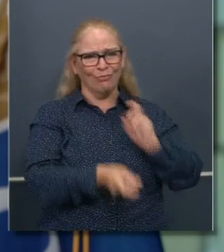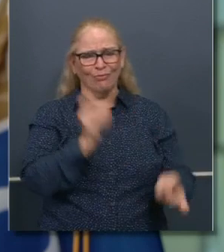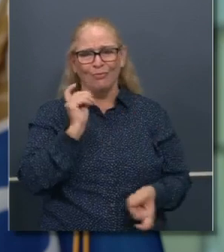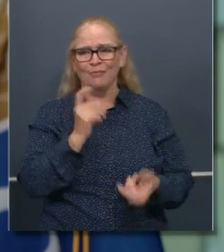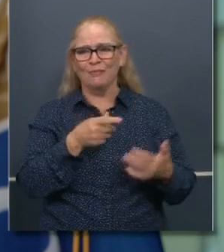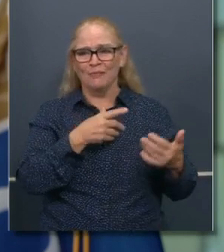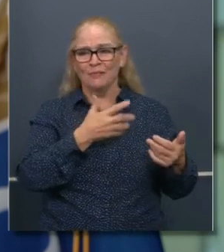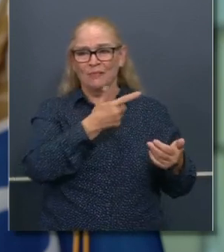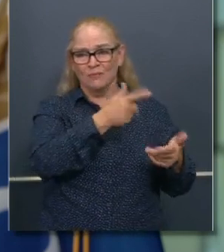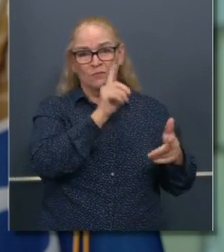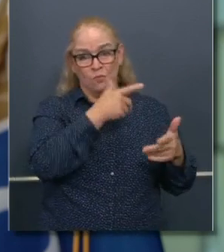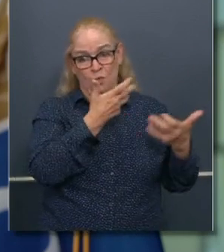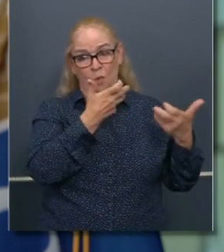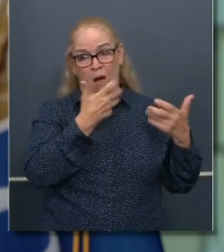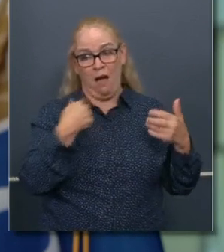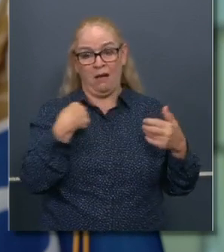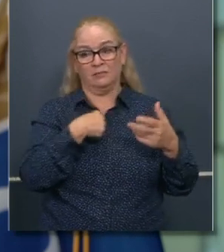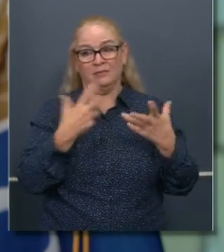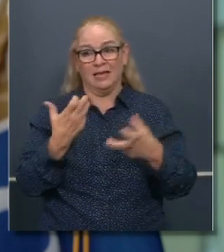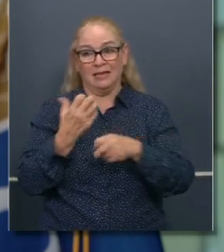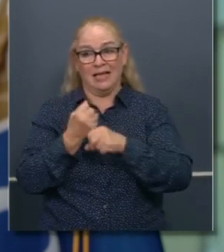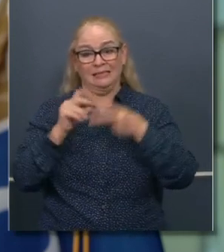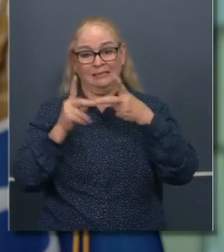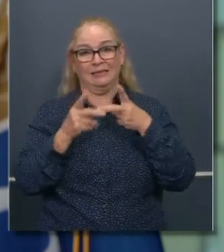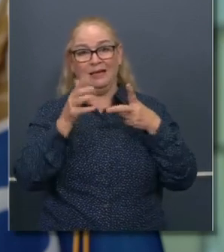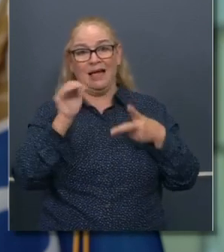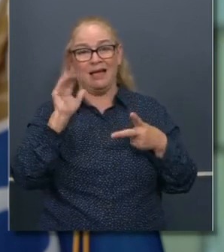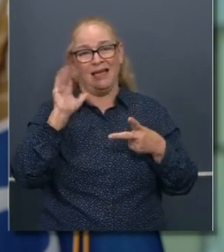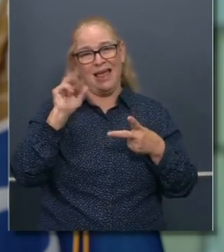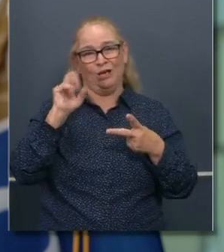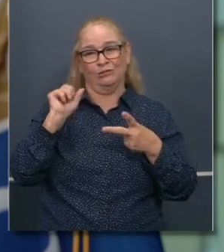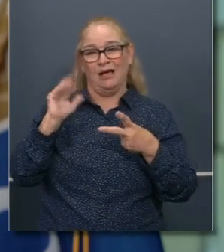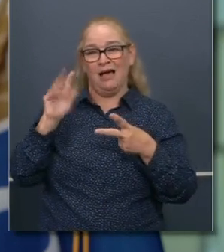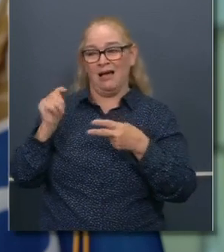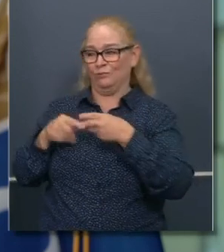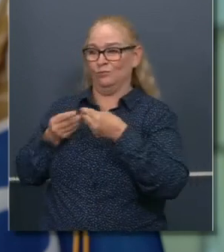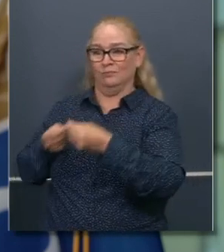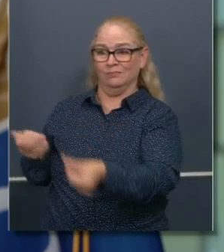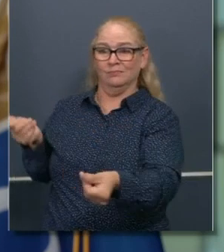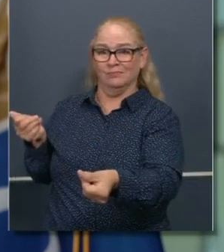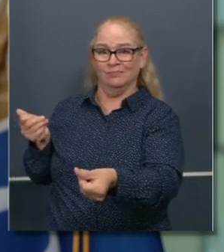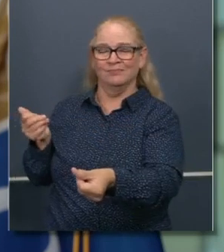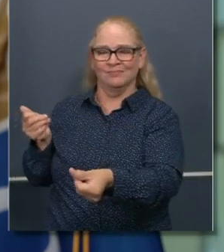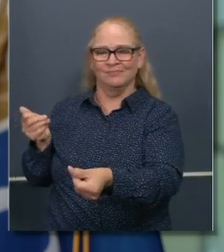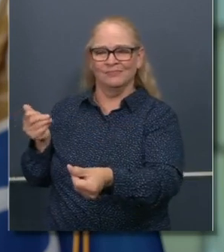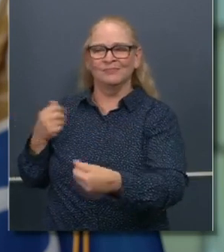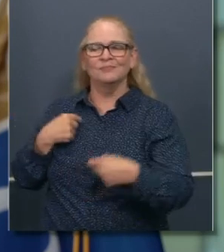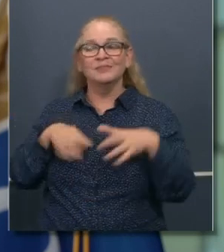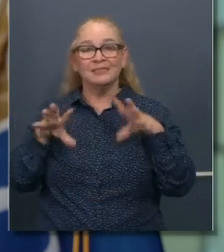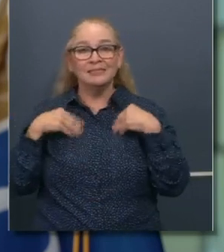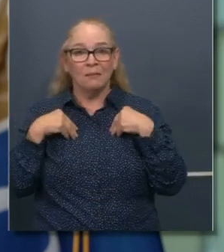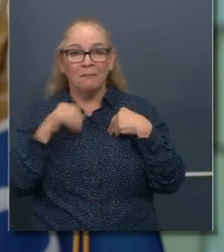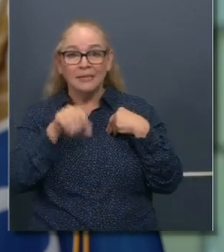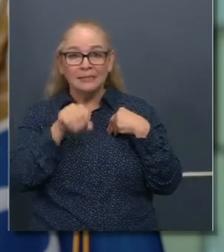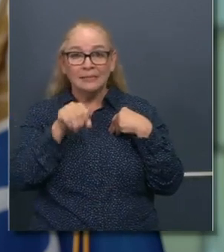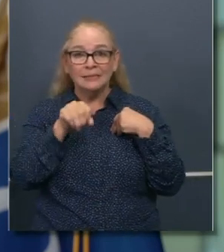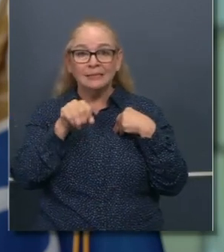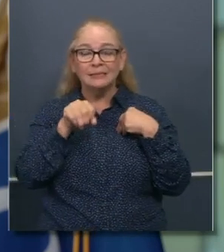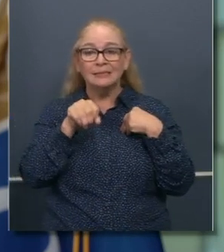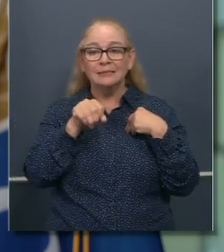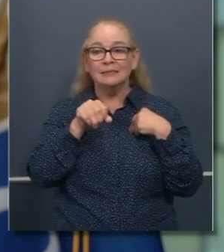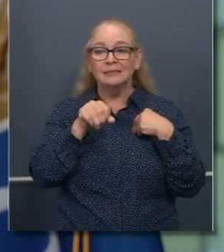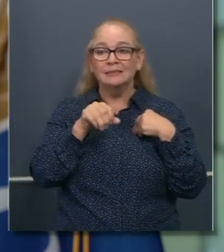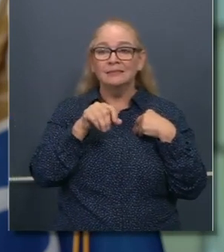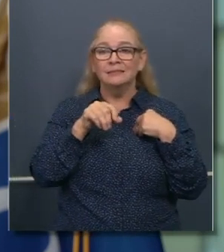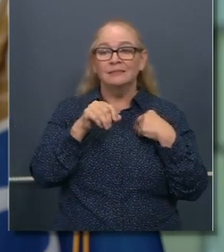you want these dollars to have the impact that you intend them to have, we're grateful to take those dollars. We happily will accept them. We believe they're